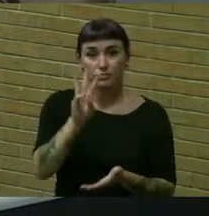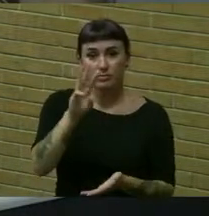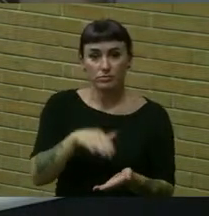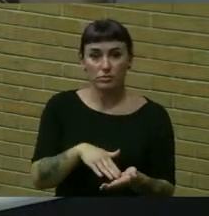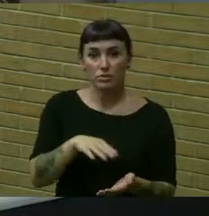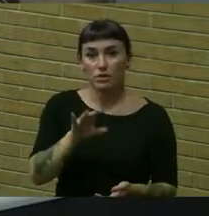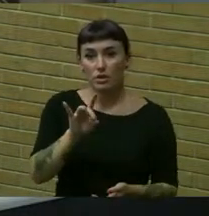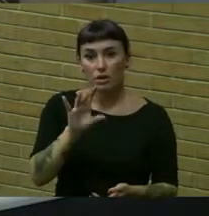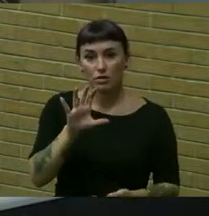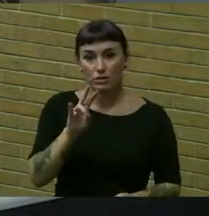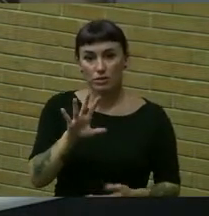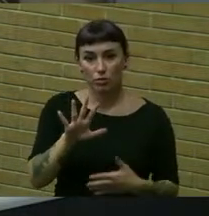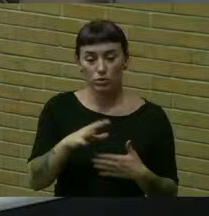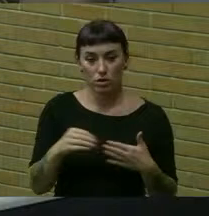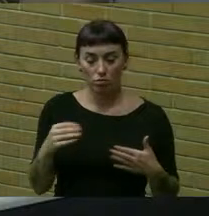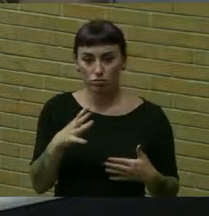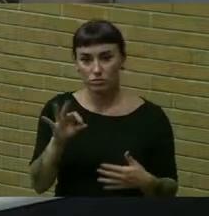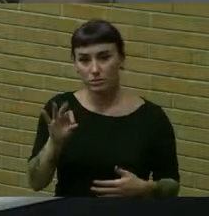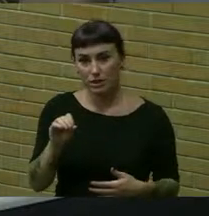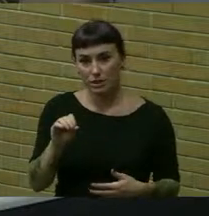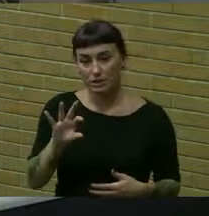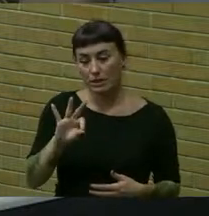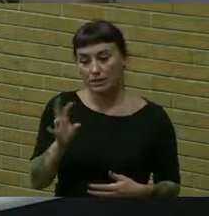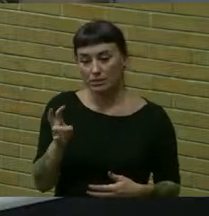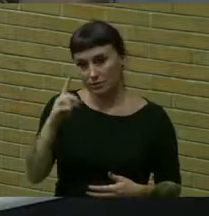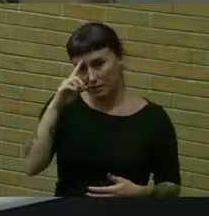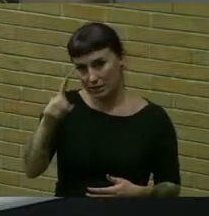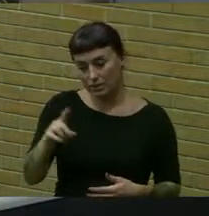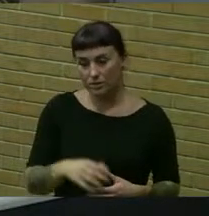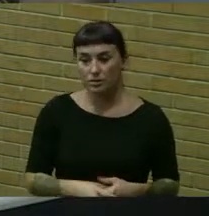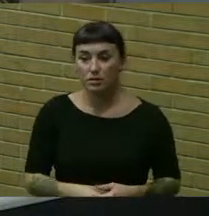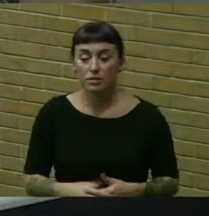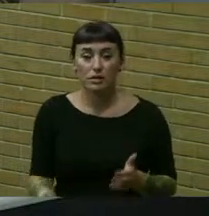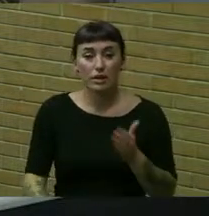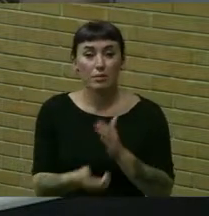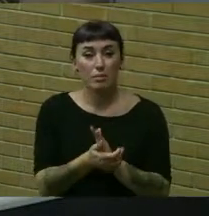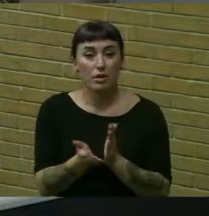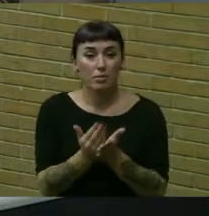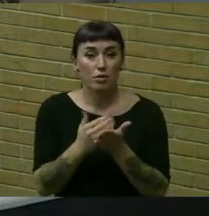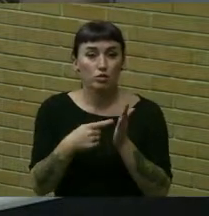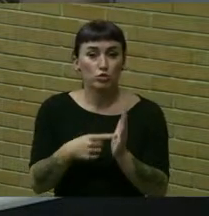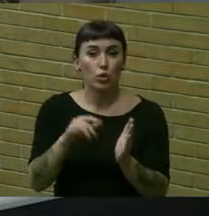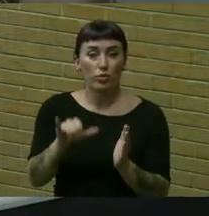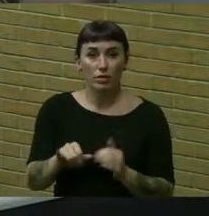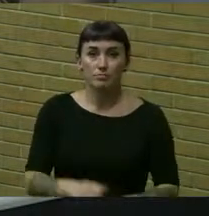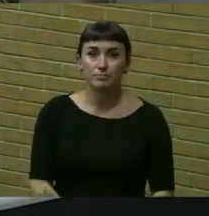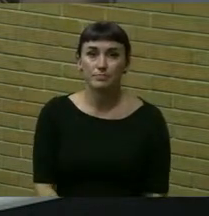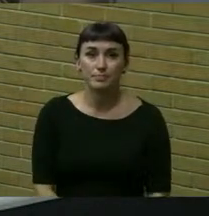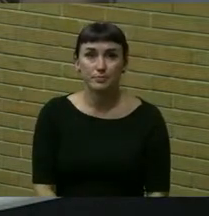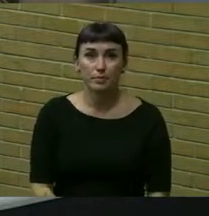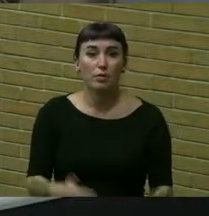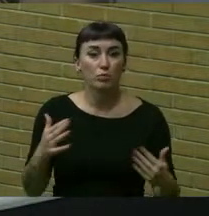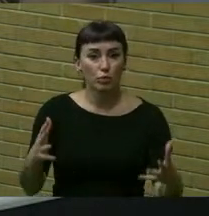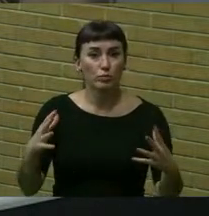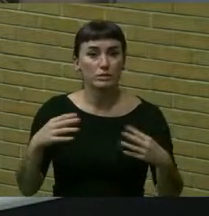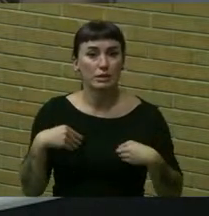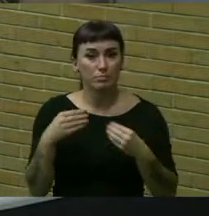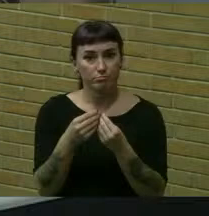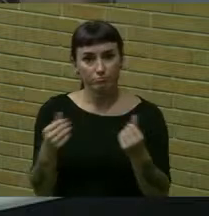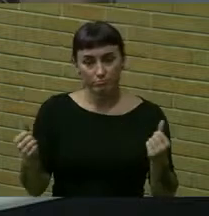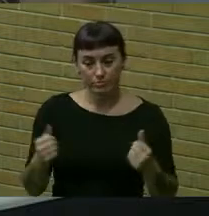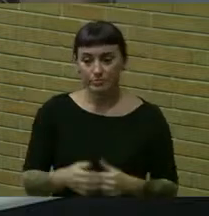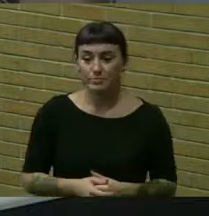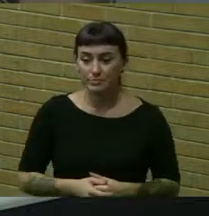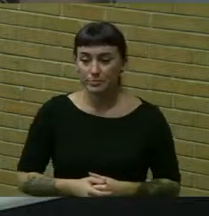eight hundred seventy four dollars and 97 cents and to amend the budget to reflect that grant and move that we adapt the resolution before